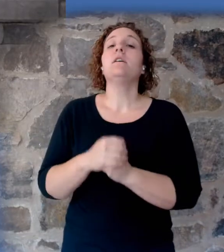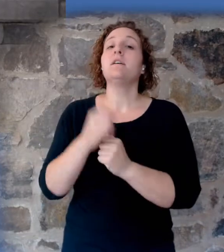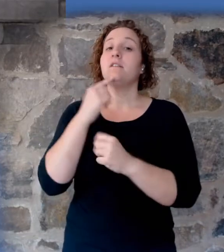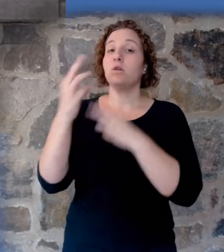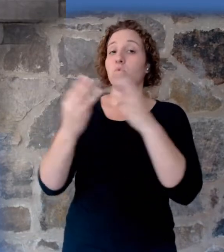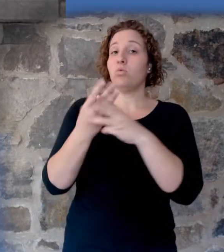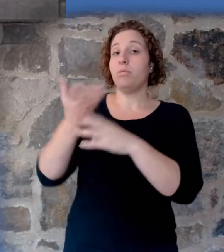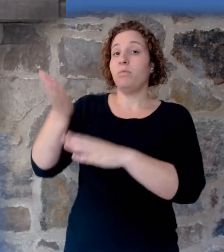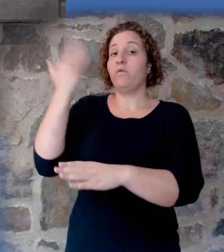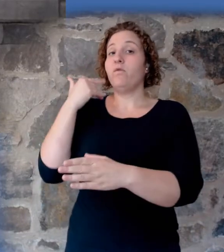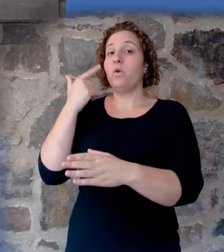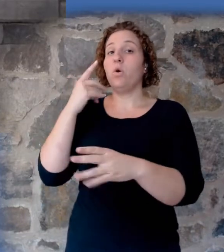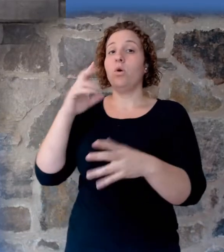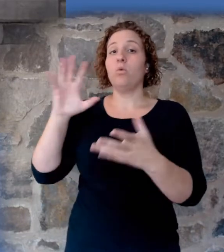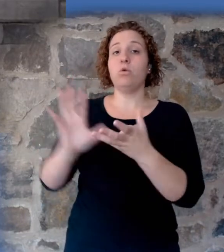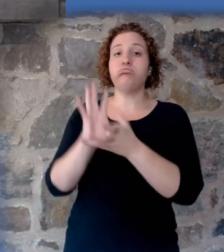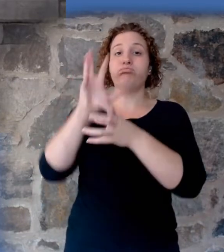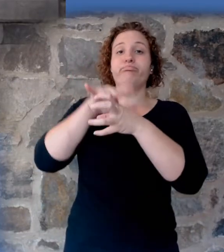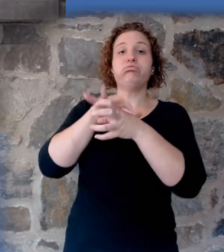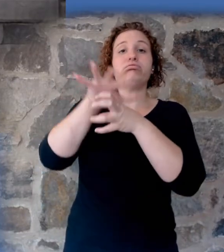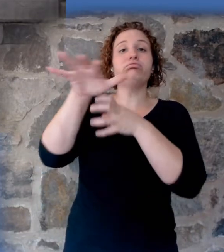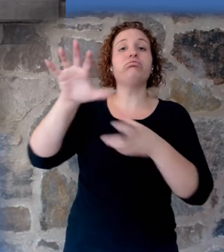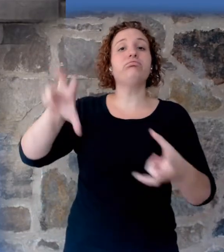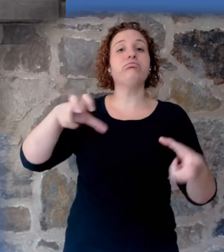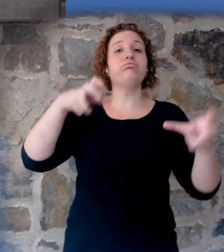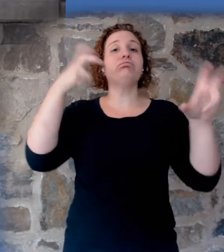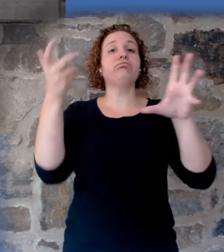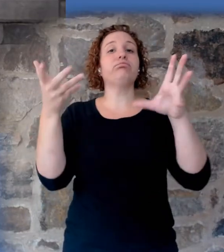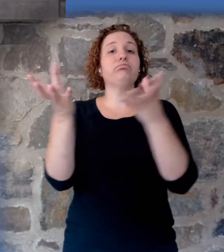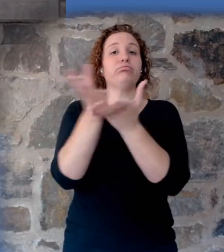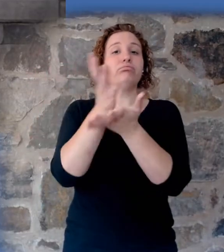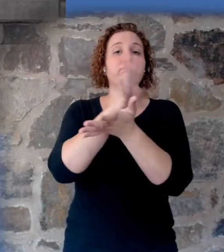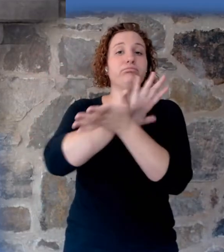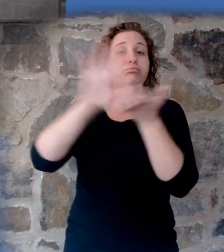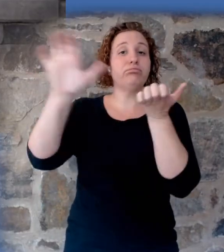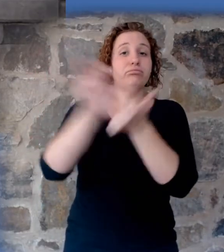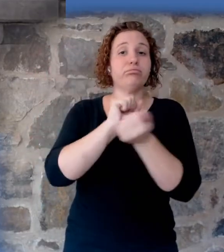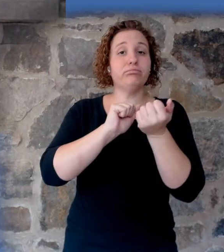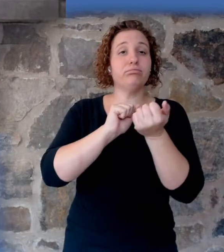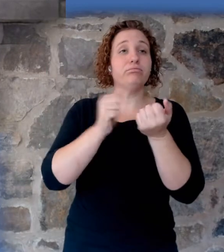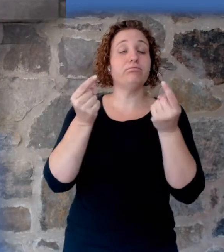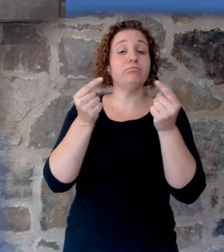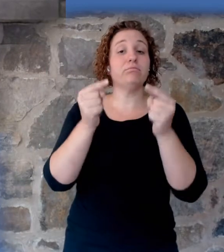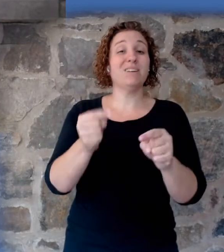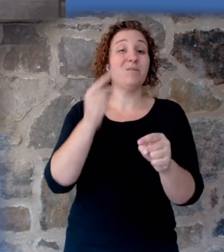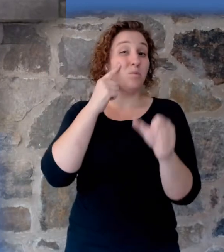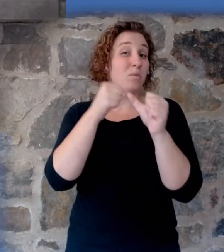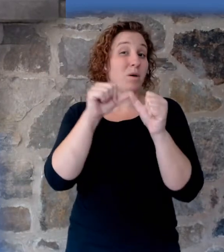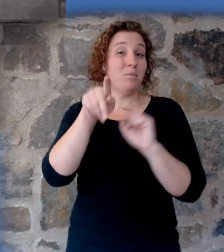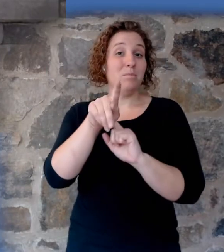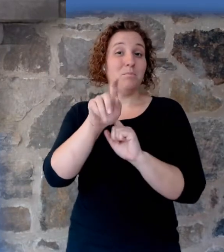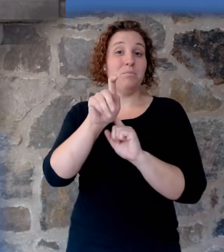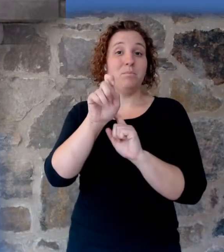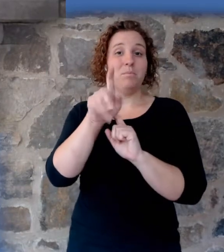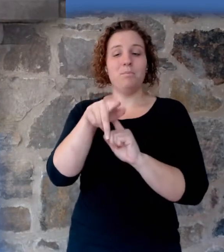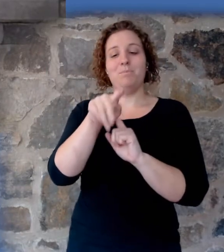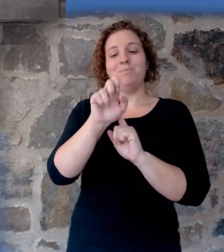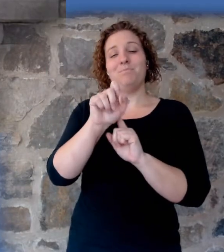overflowed with water perished. Peter has just affirmed there was a global flood.